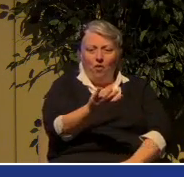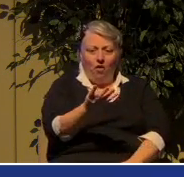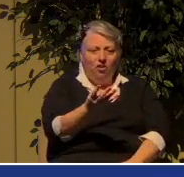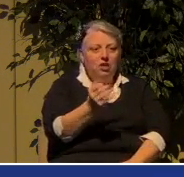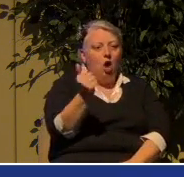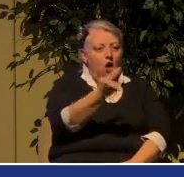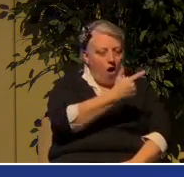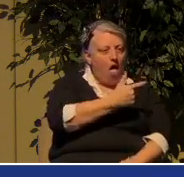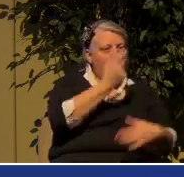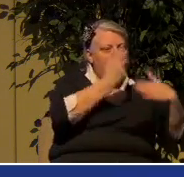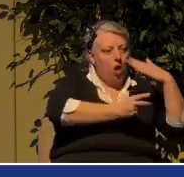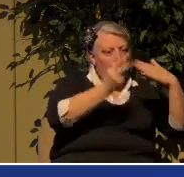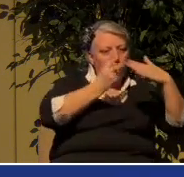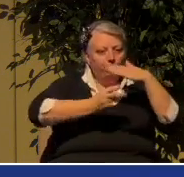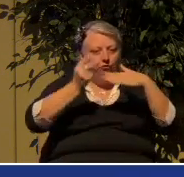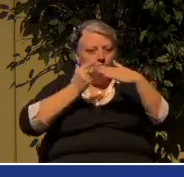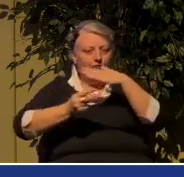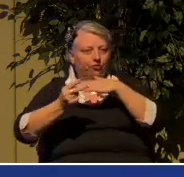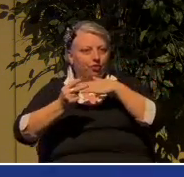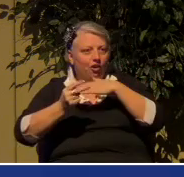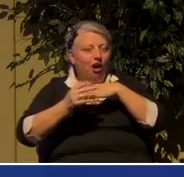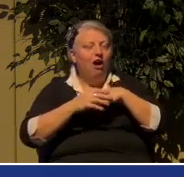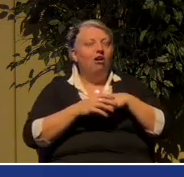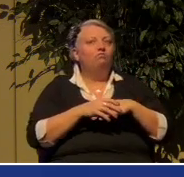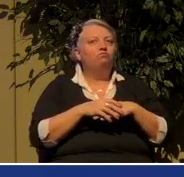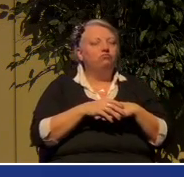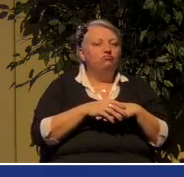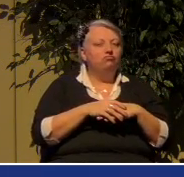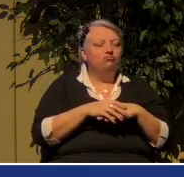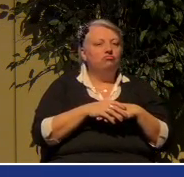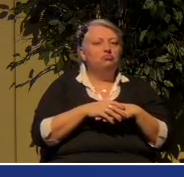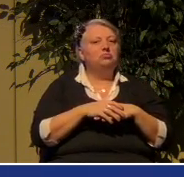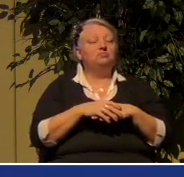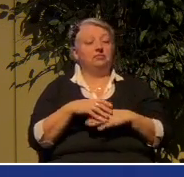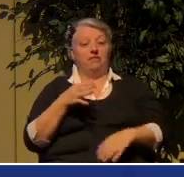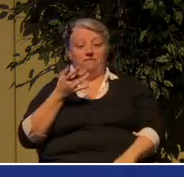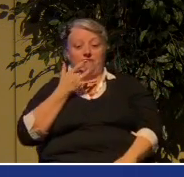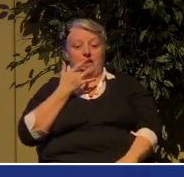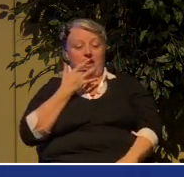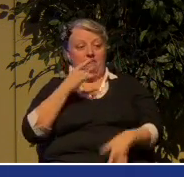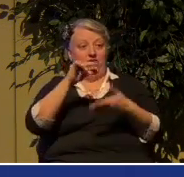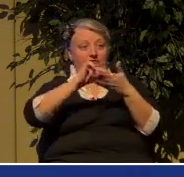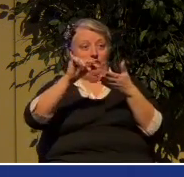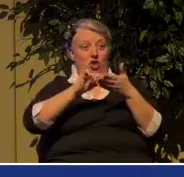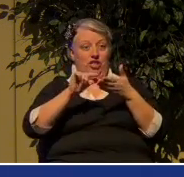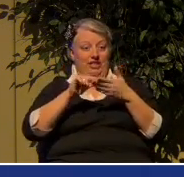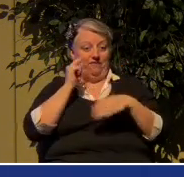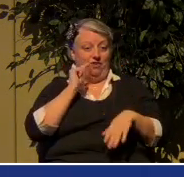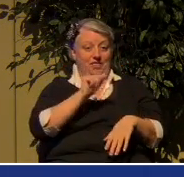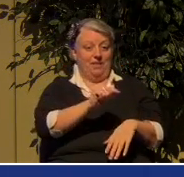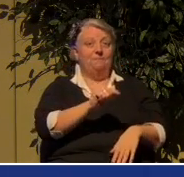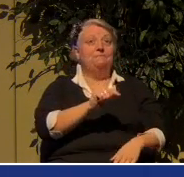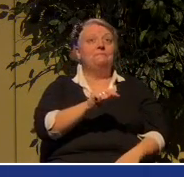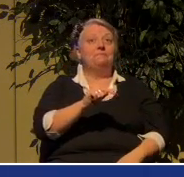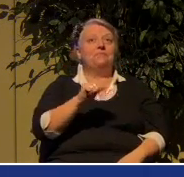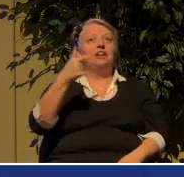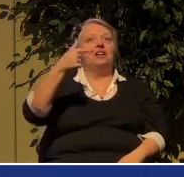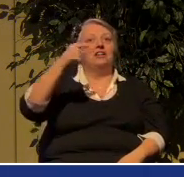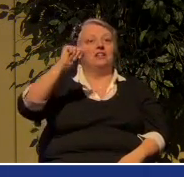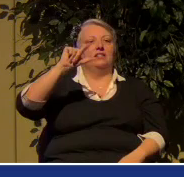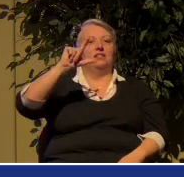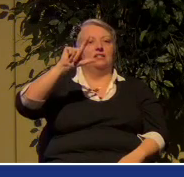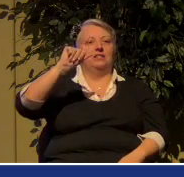And so, the favorite text that people fall back on is often in Galatians 3, verse 28.